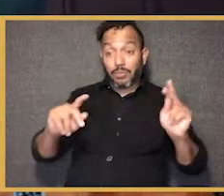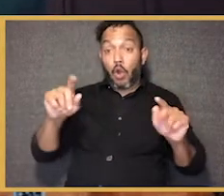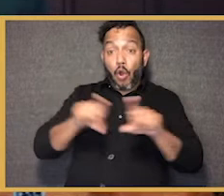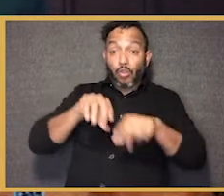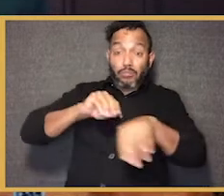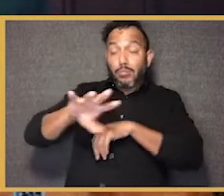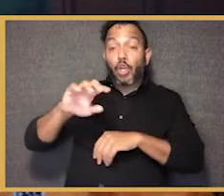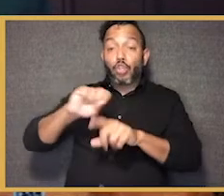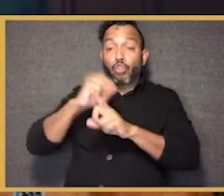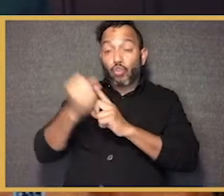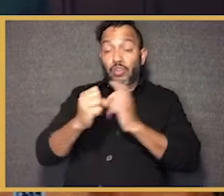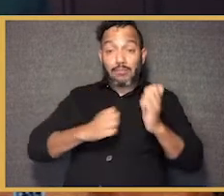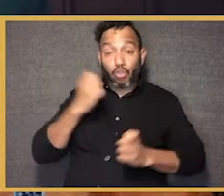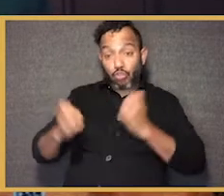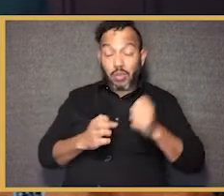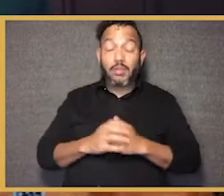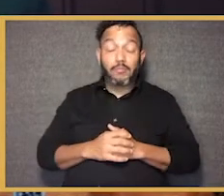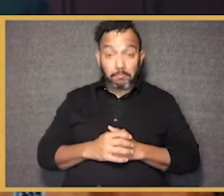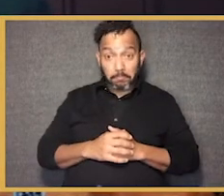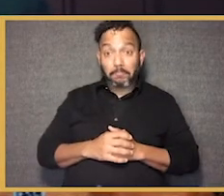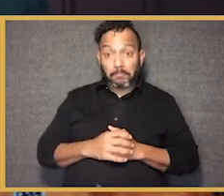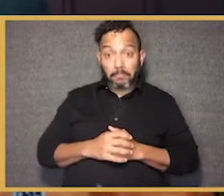toll on kids and families.